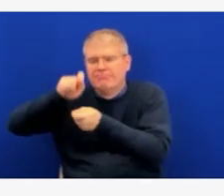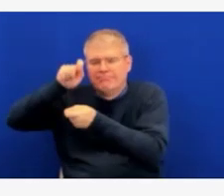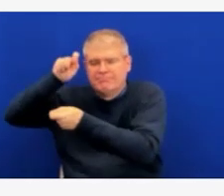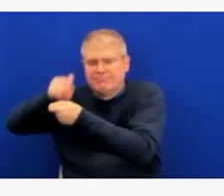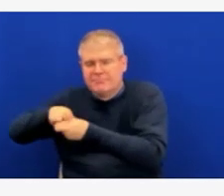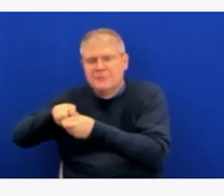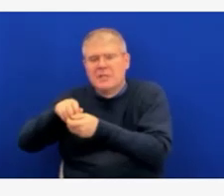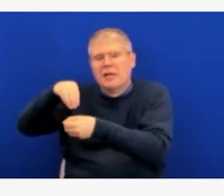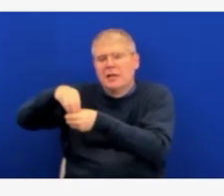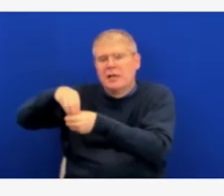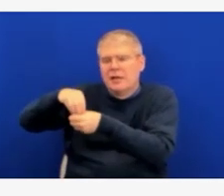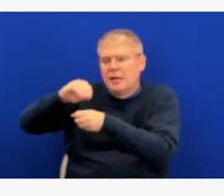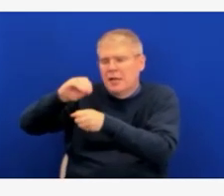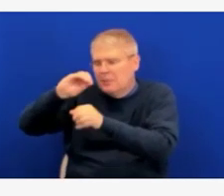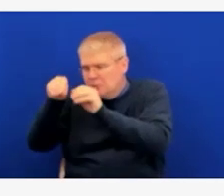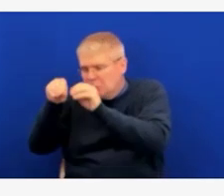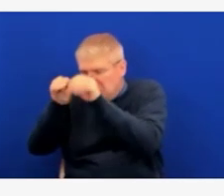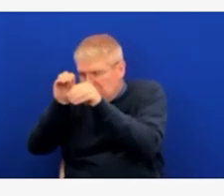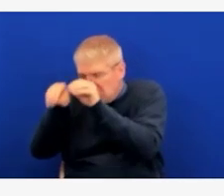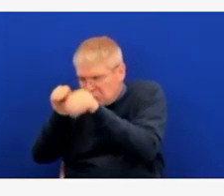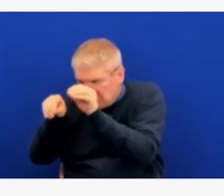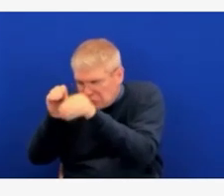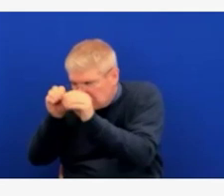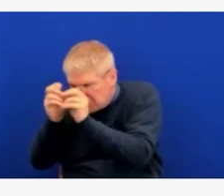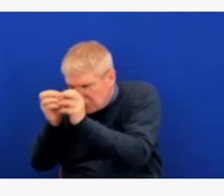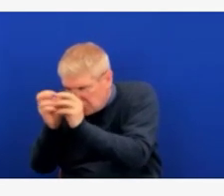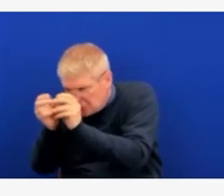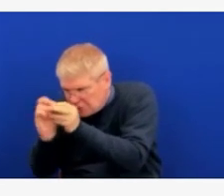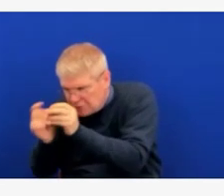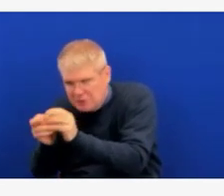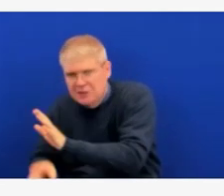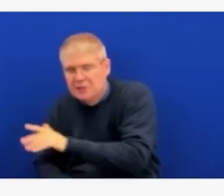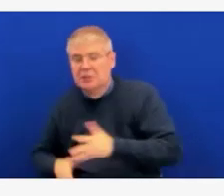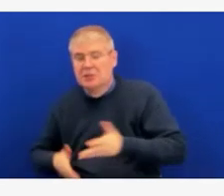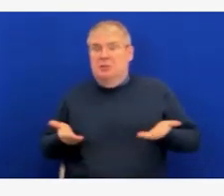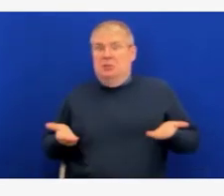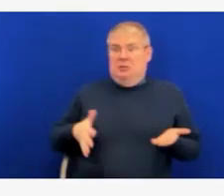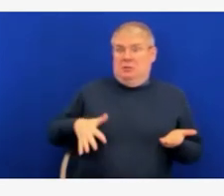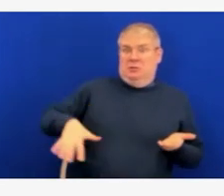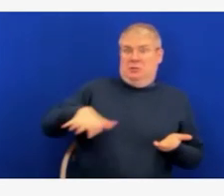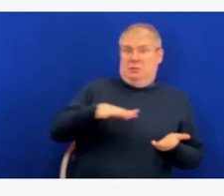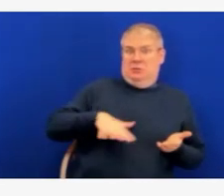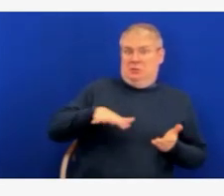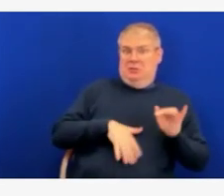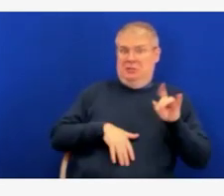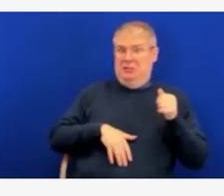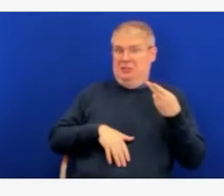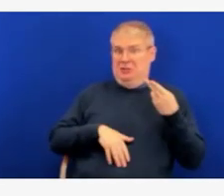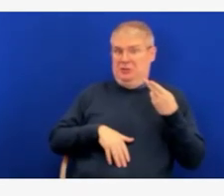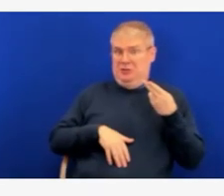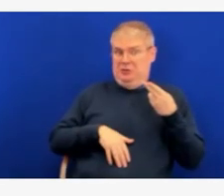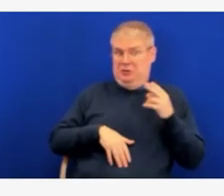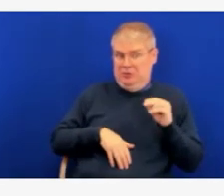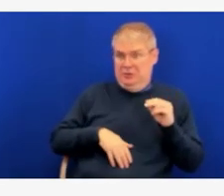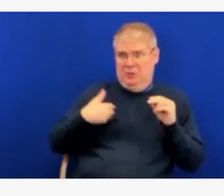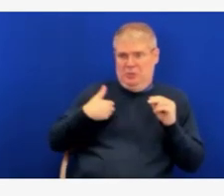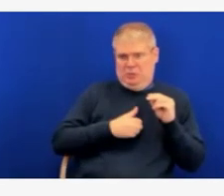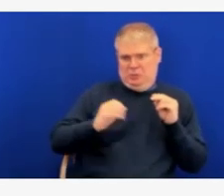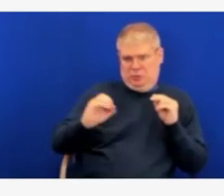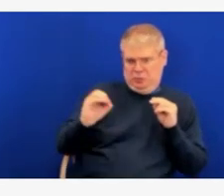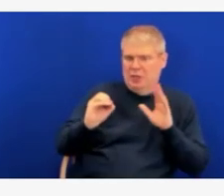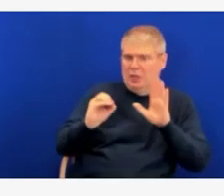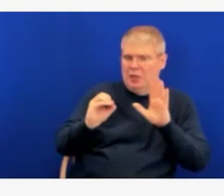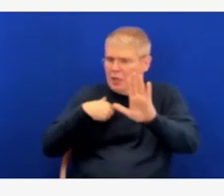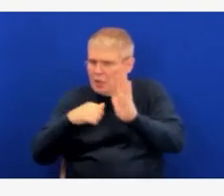I don't want to discount it, but we don't count them in Idaho because it's a